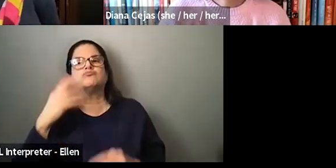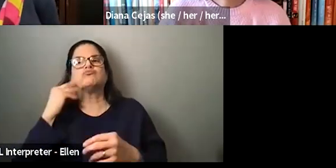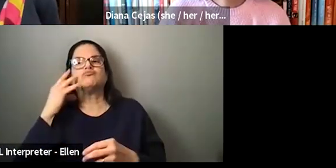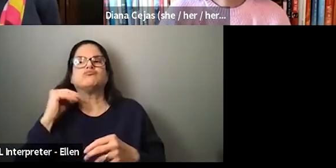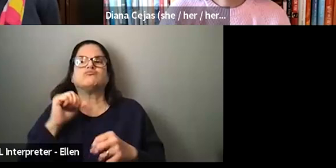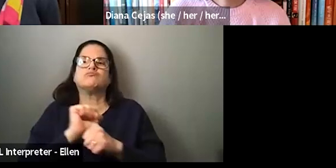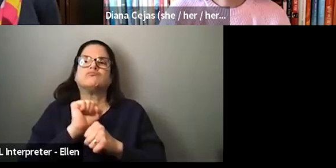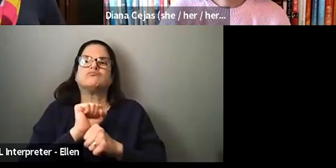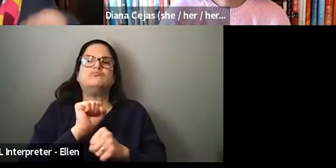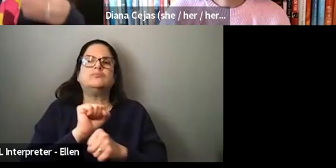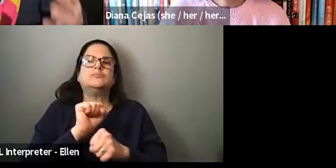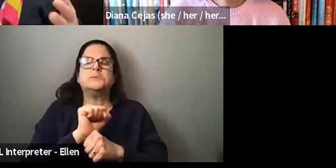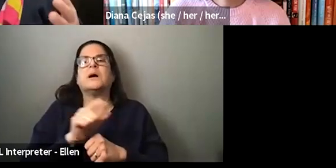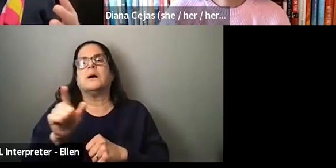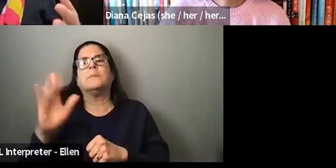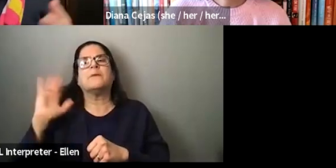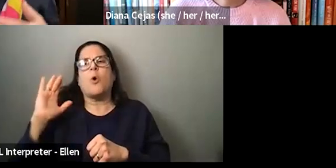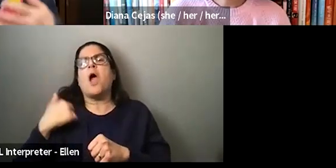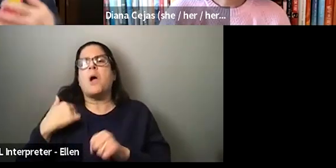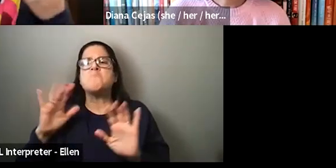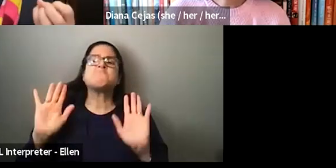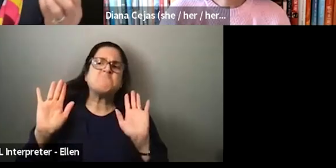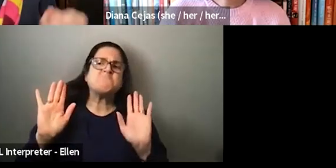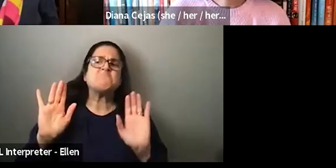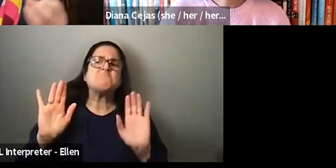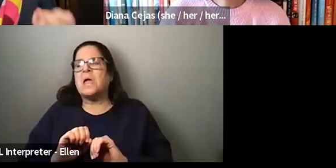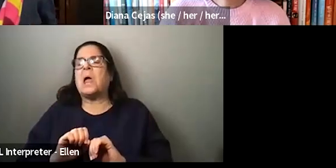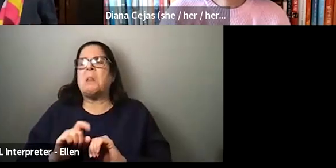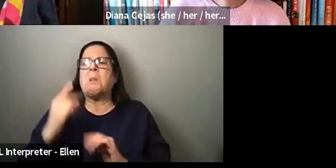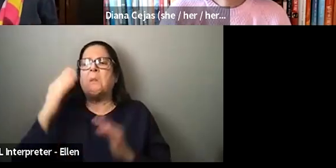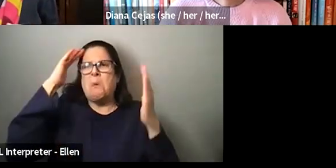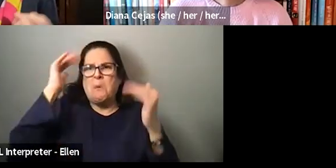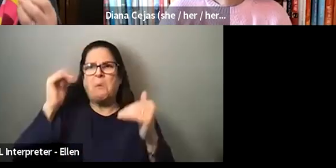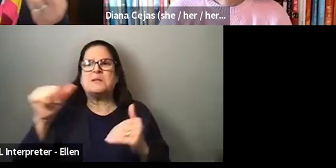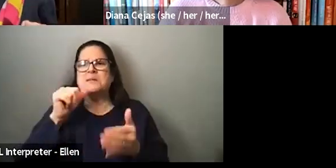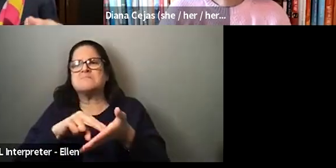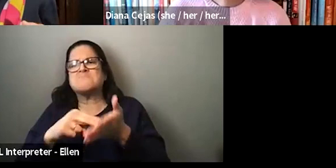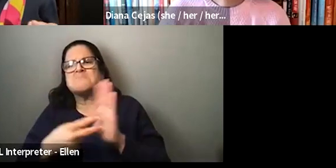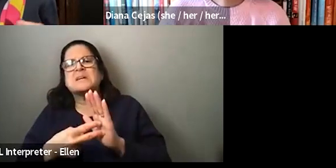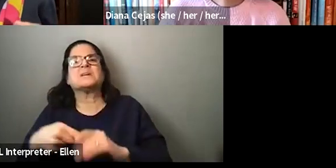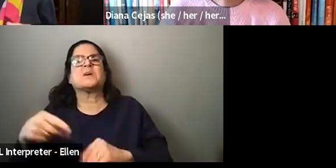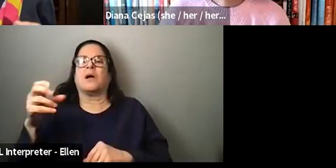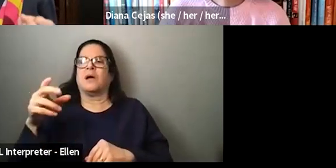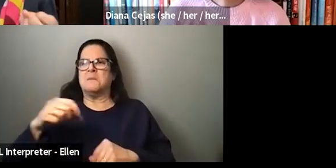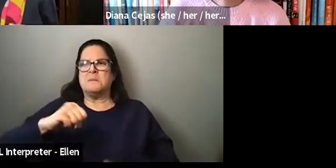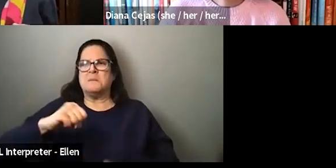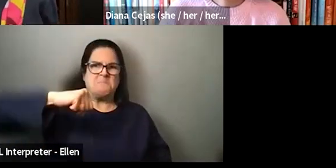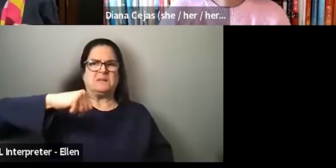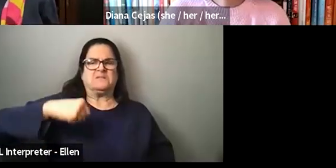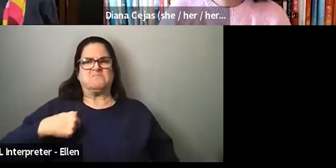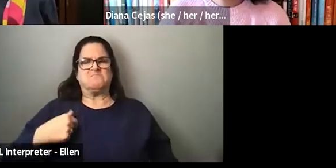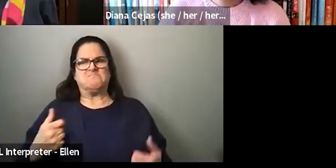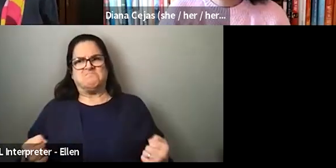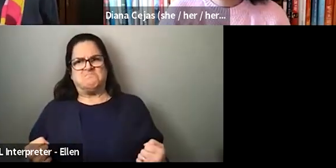would sort of, you know, give them the benefit of the doubt and try to use it as an educational opportunity, right. And be positive and resilient. And, and then something happened to me as an